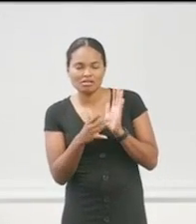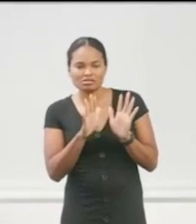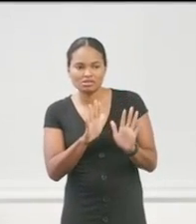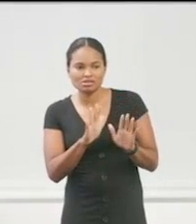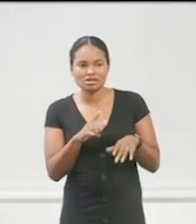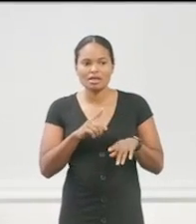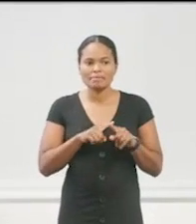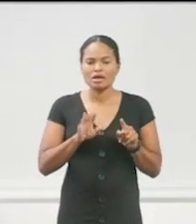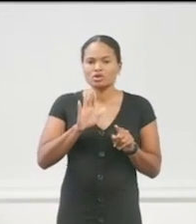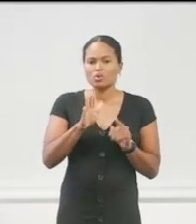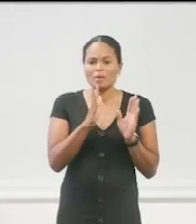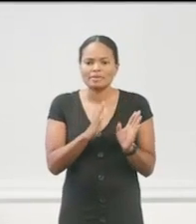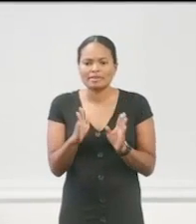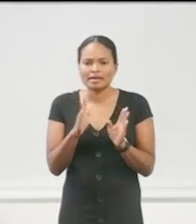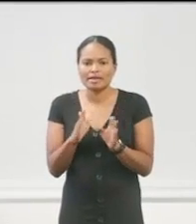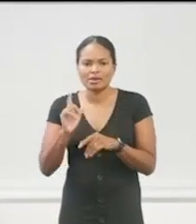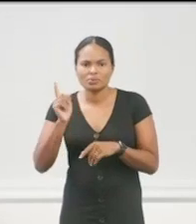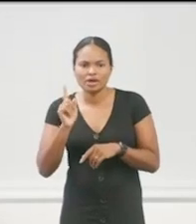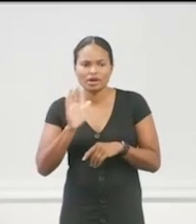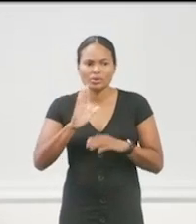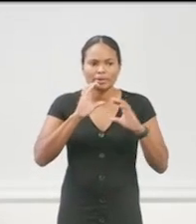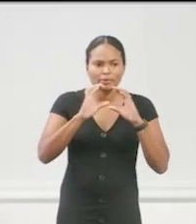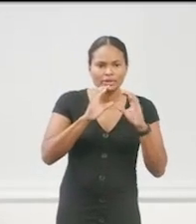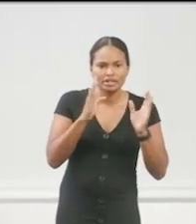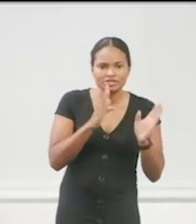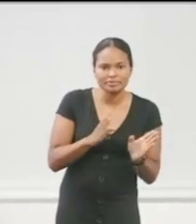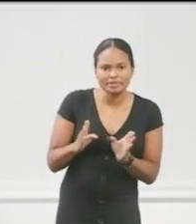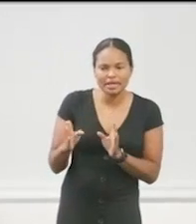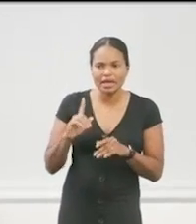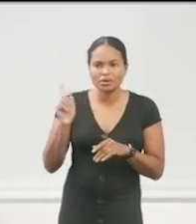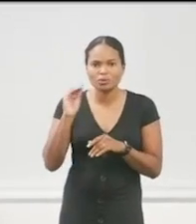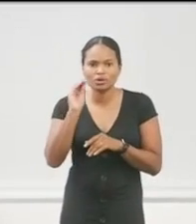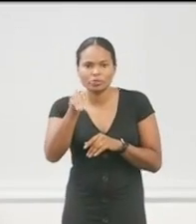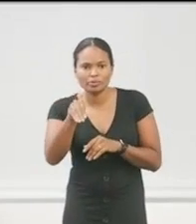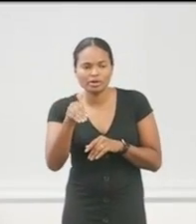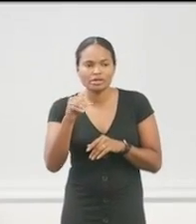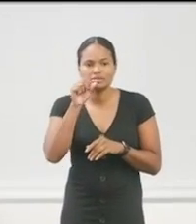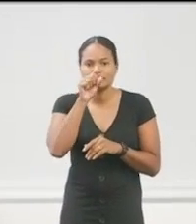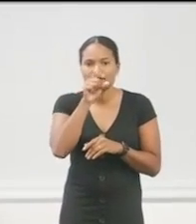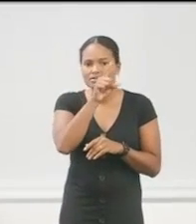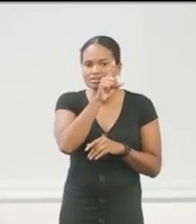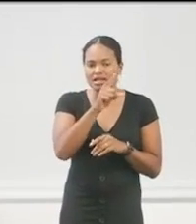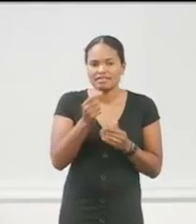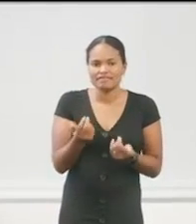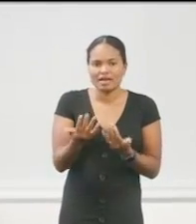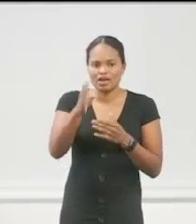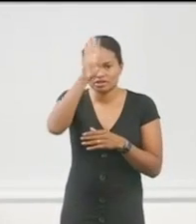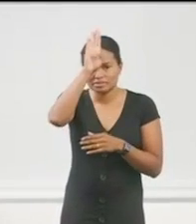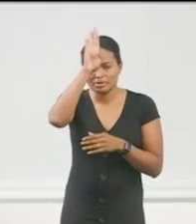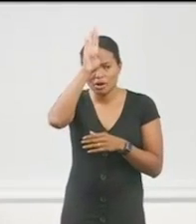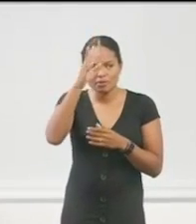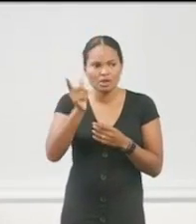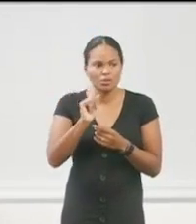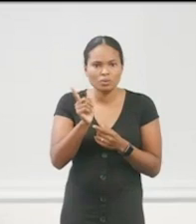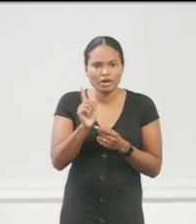COOP plan? Where's your communication plan? Where do you guys put that at? Scottsdale Fire, great job with Stop the Bleed. Where's